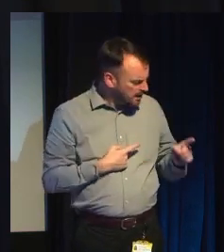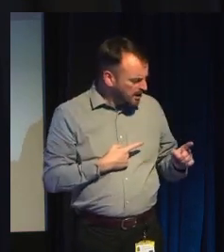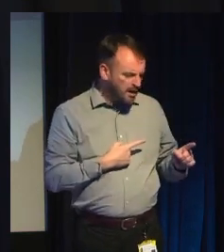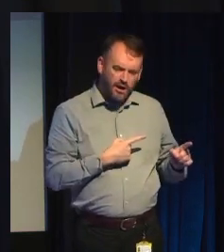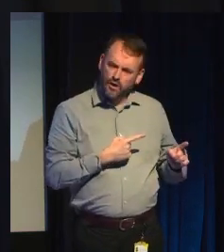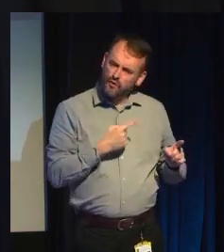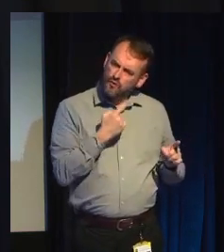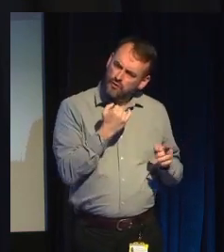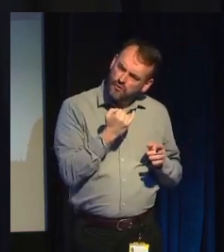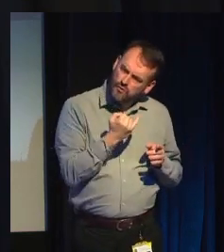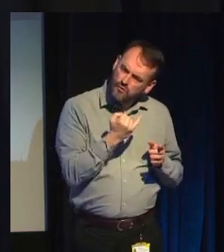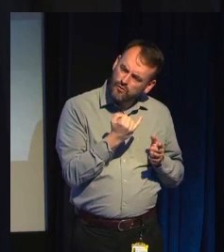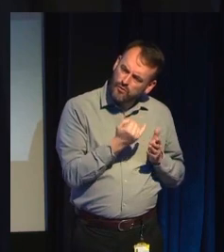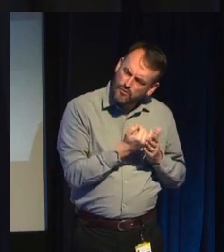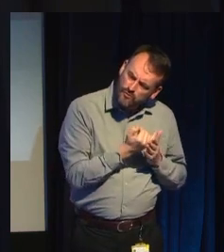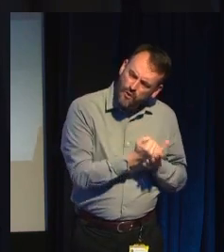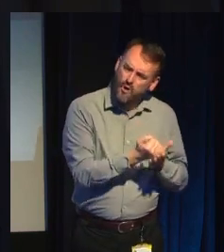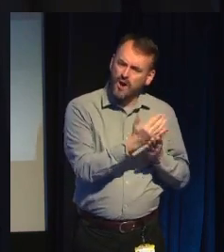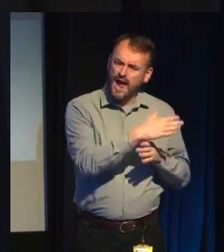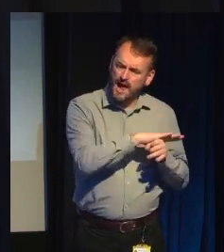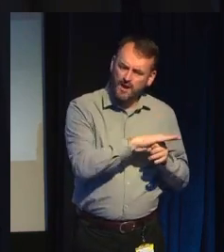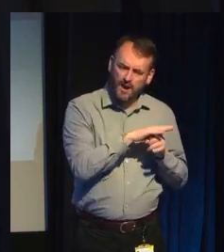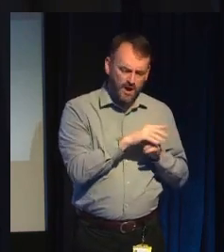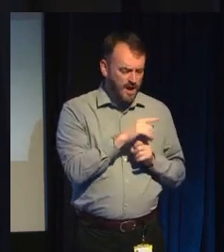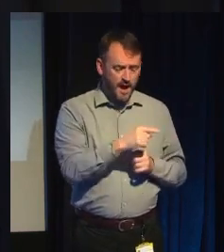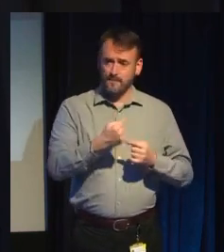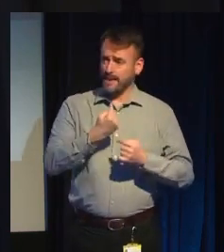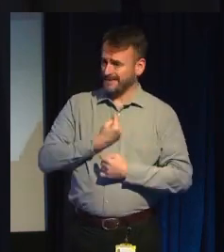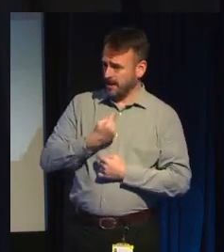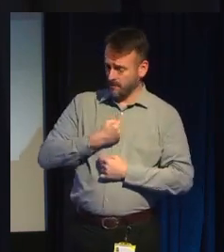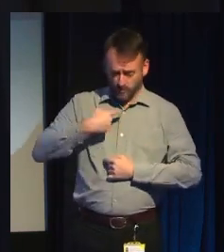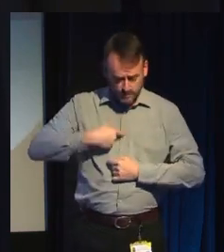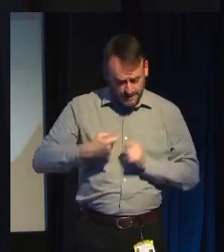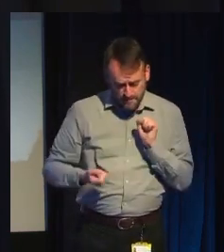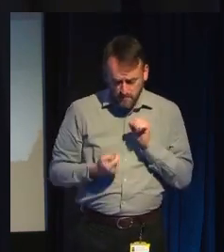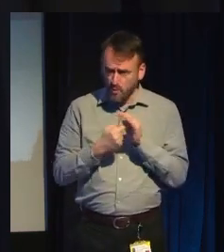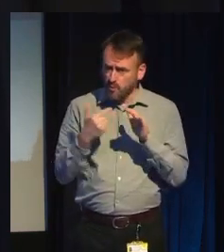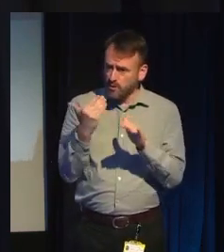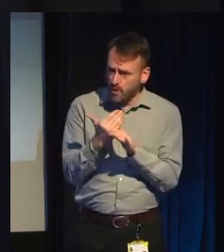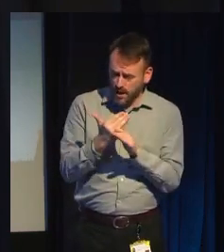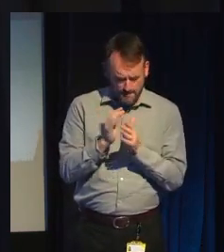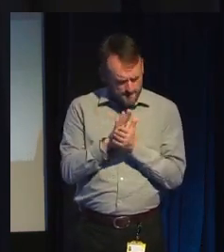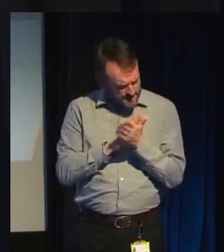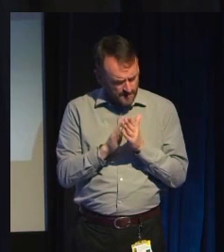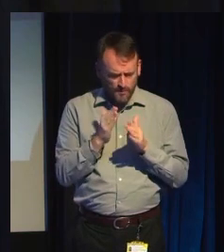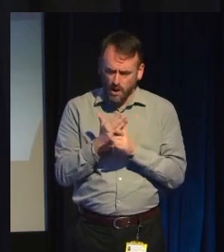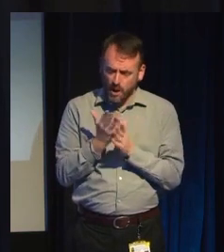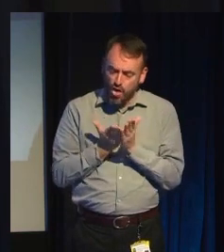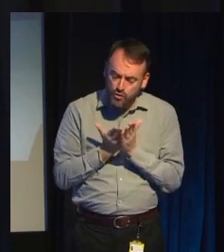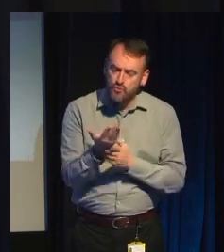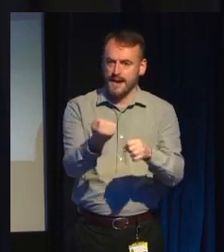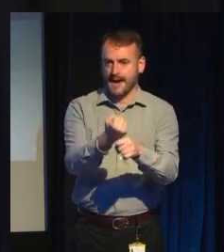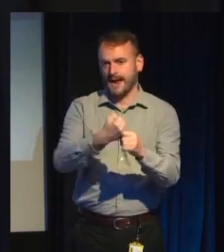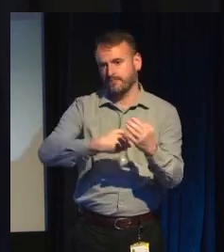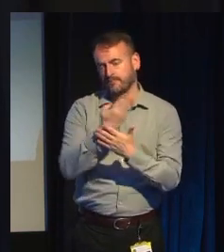And I personally wanted to do important and meaningful work, but in games. And I felt frustrated that I